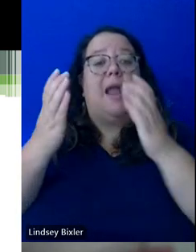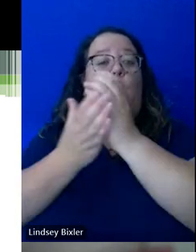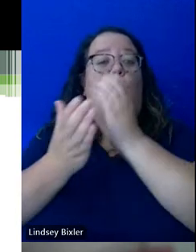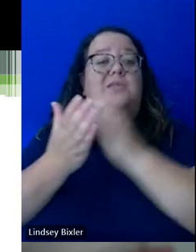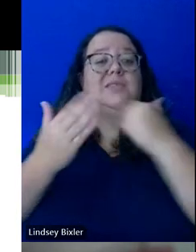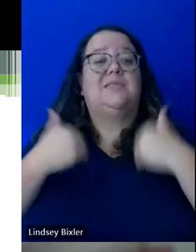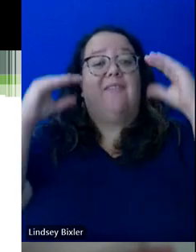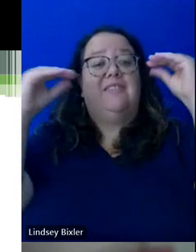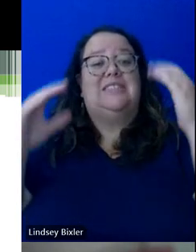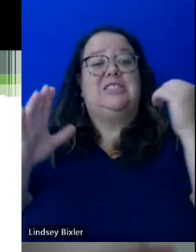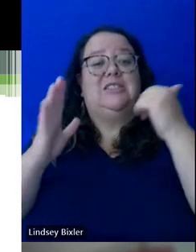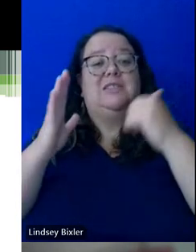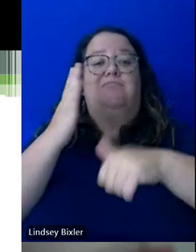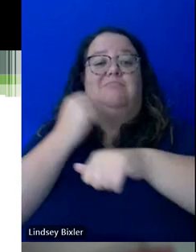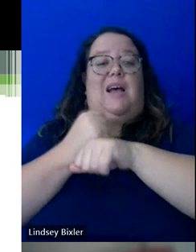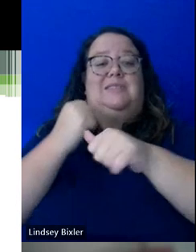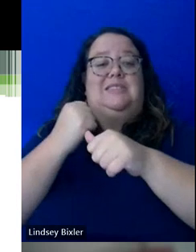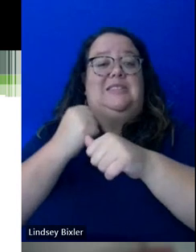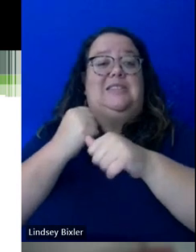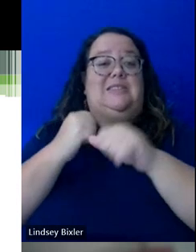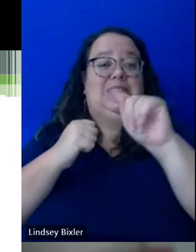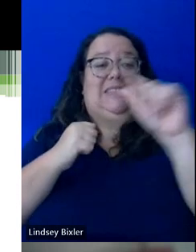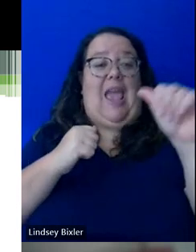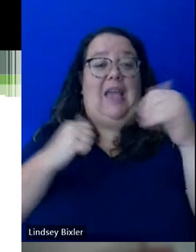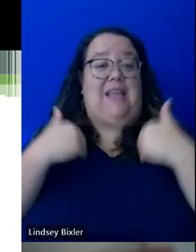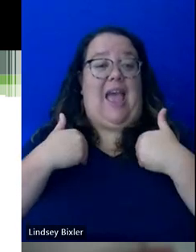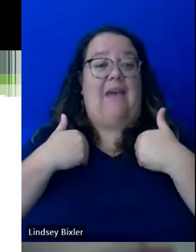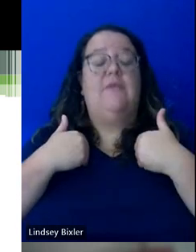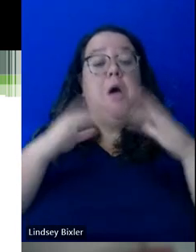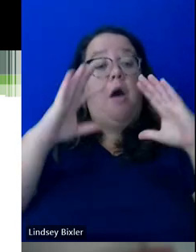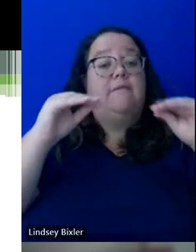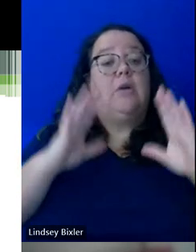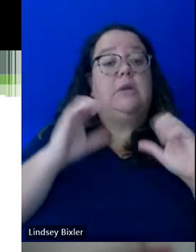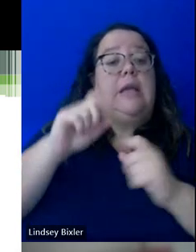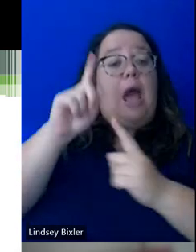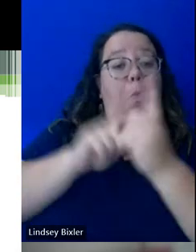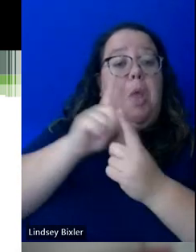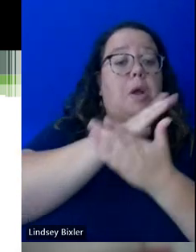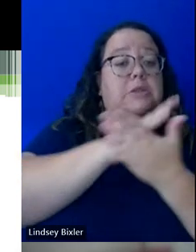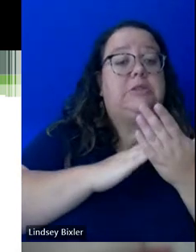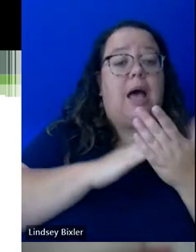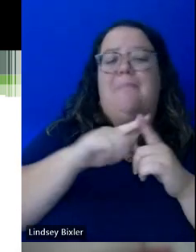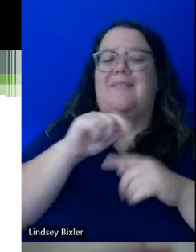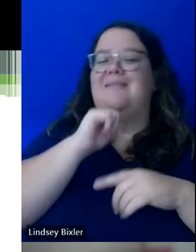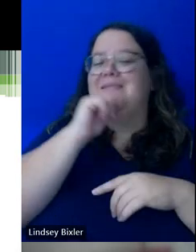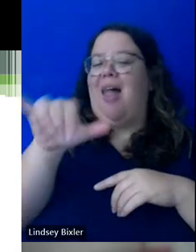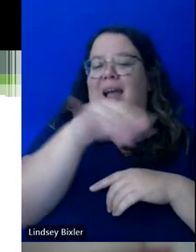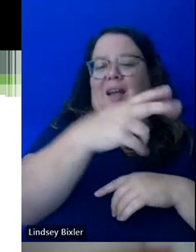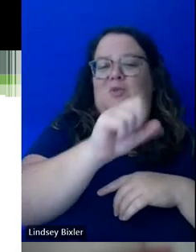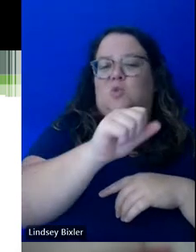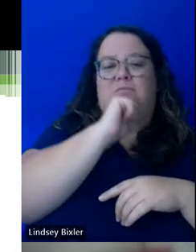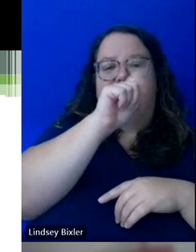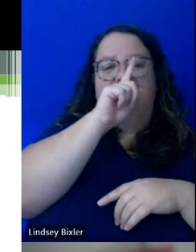spend time with students working on course content, but it's not to the degree that it's generally accessible in high school. So what students